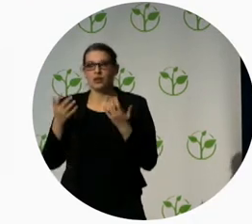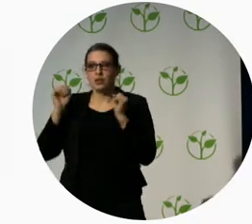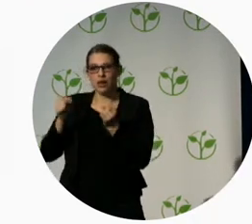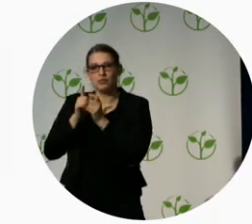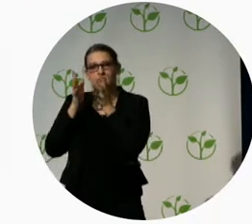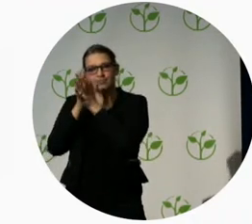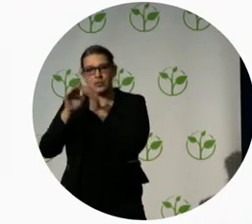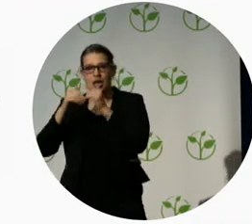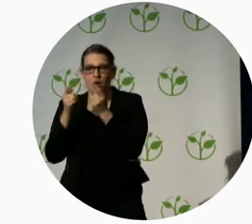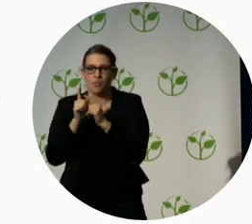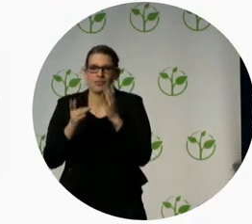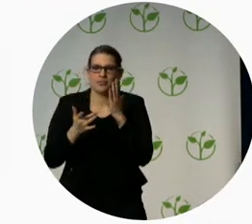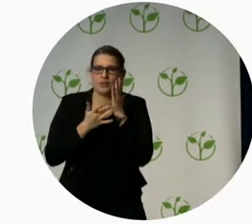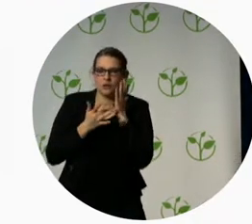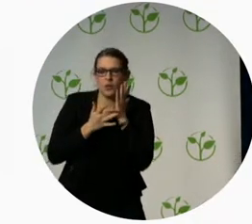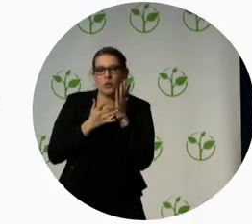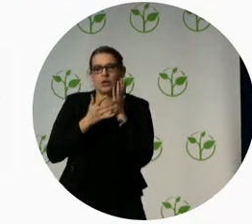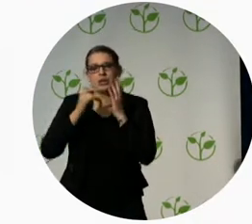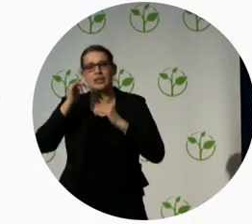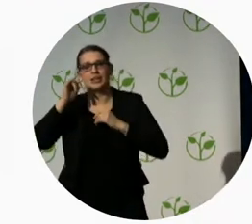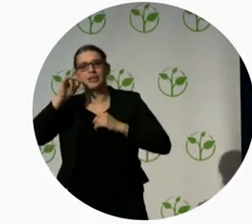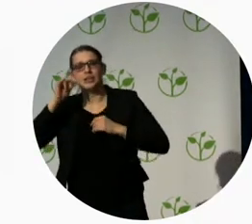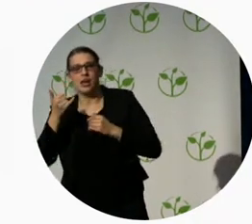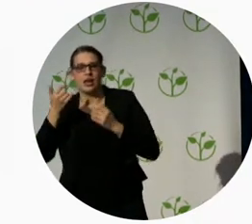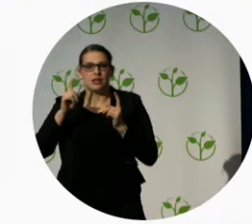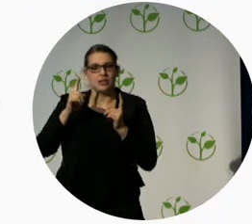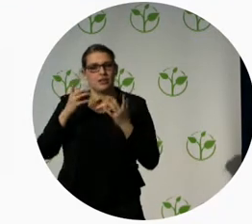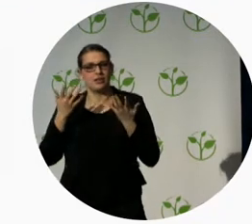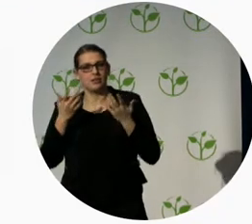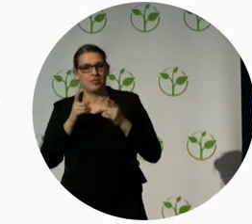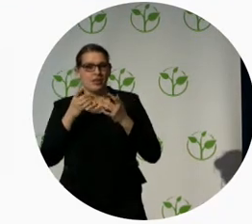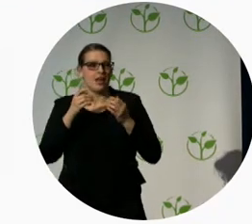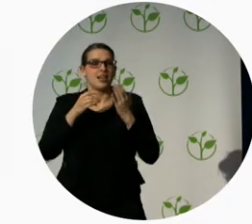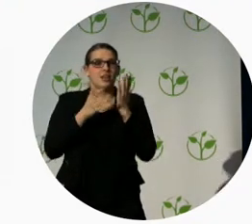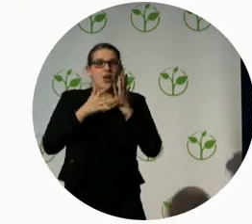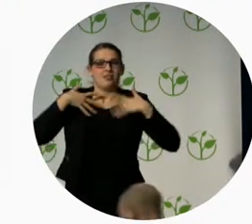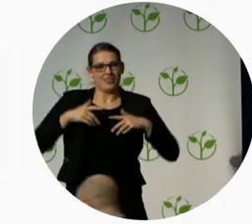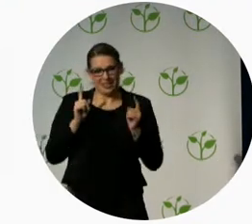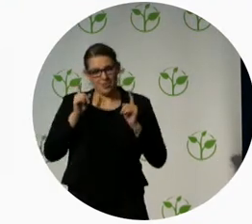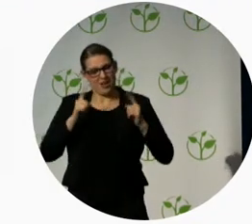expert, but a with a big heart and mind. So please welcome, big round of applause for Hector Minto.